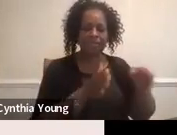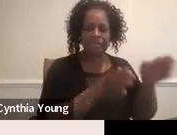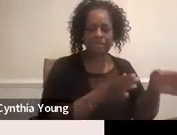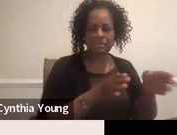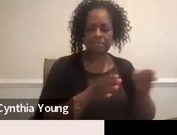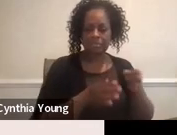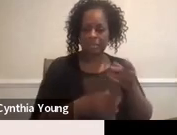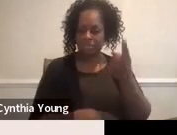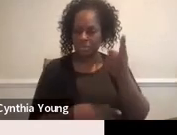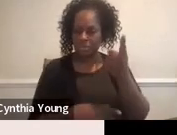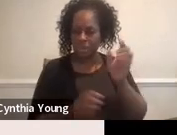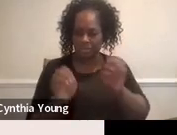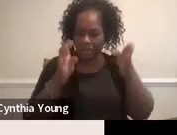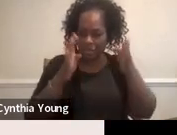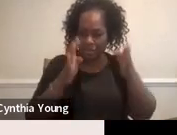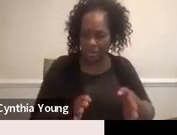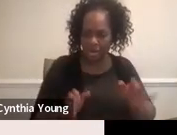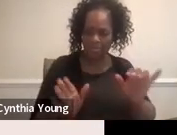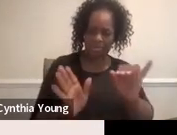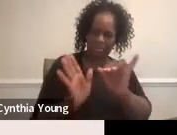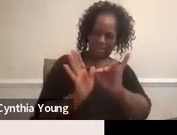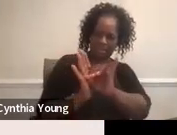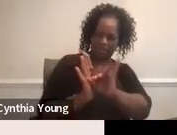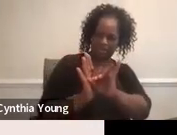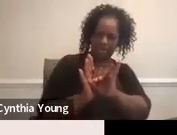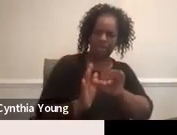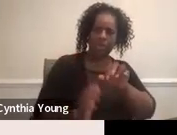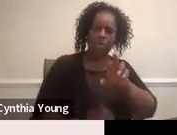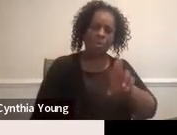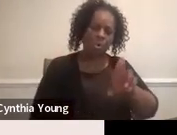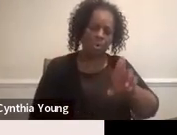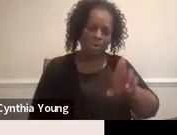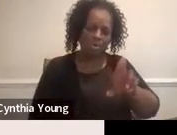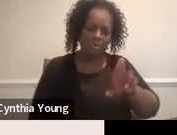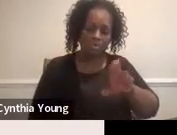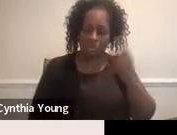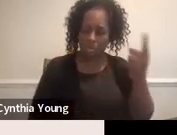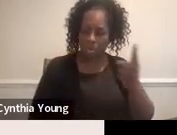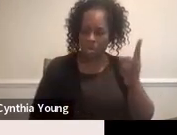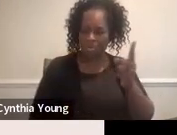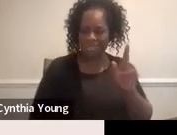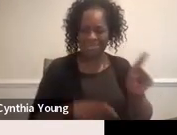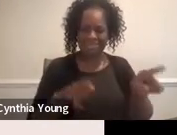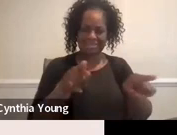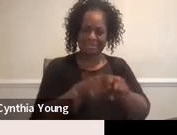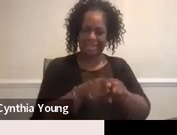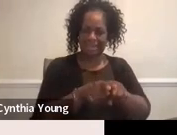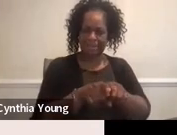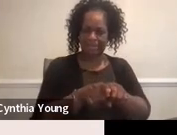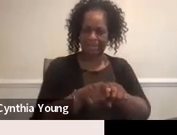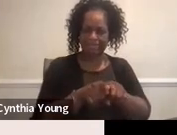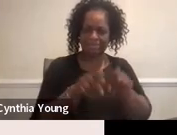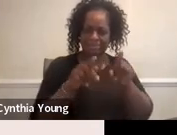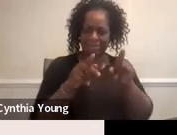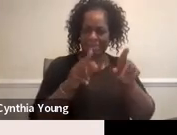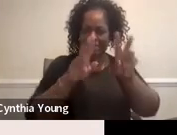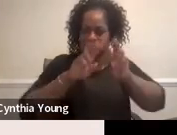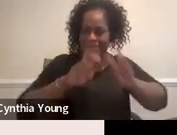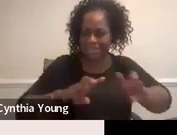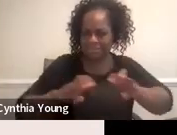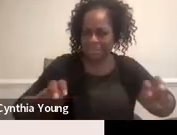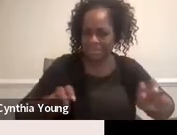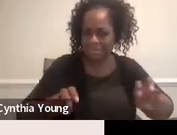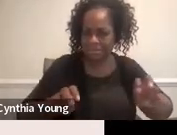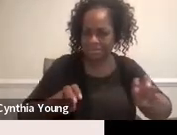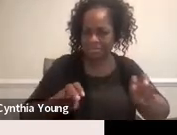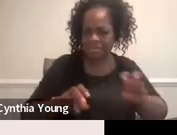evaluator that always identifies? Is it, are you always using the same assessments? You